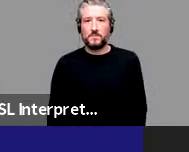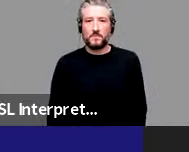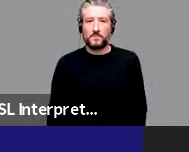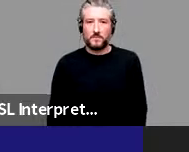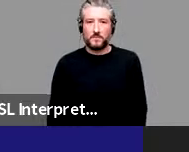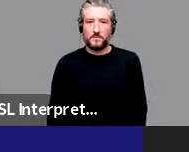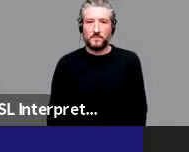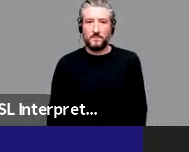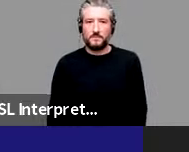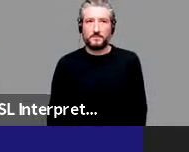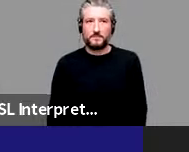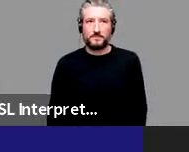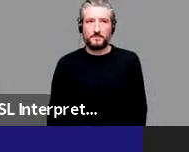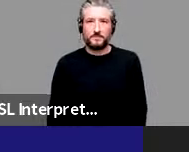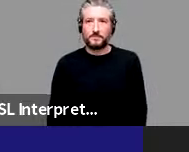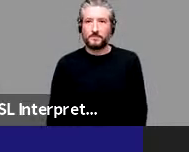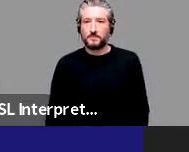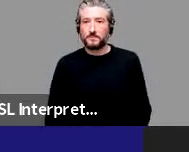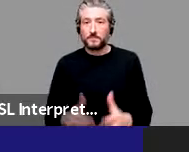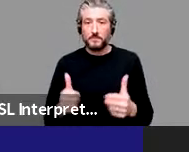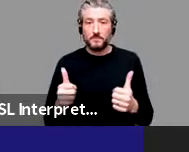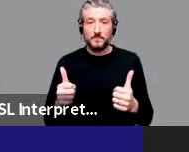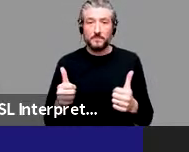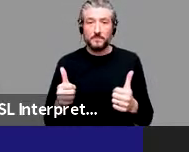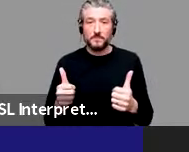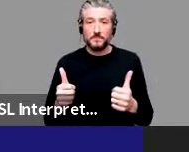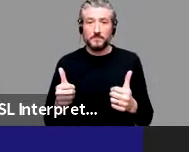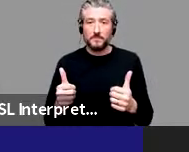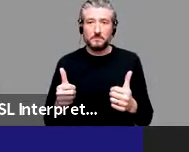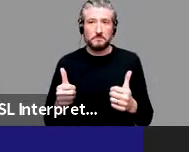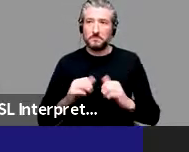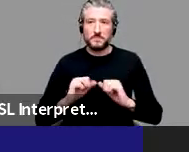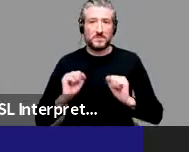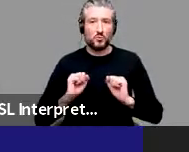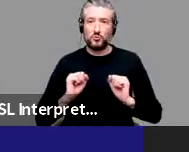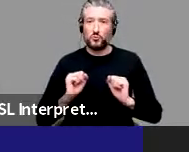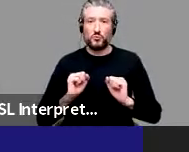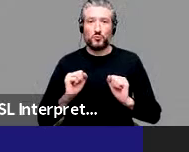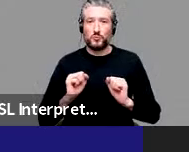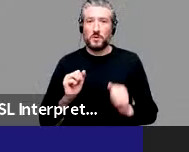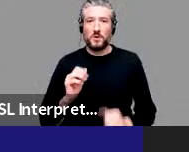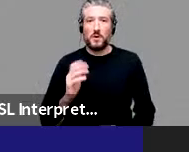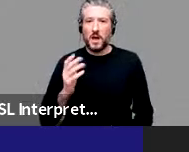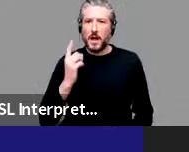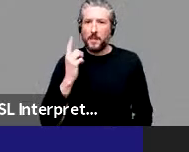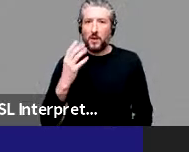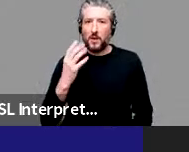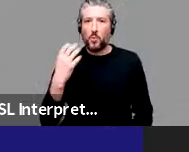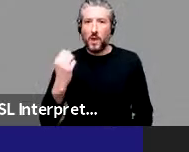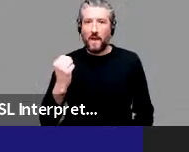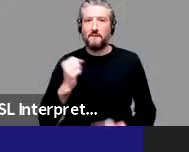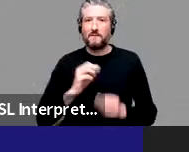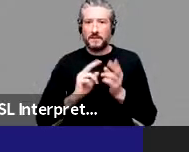Can you, does that work? No, I think we still just have the BSL interpreter up.